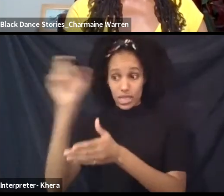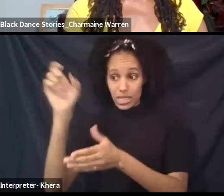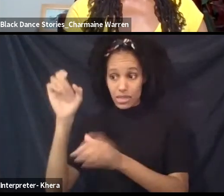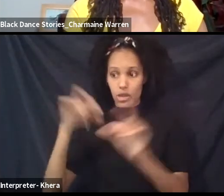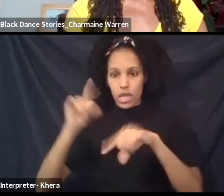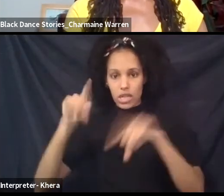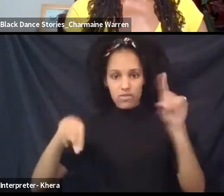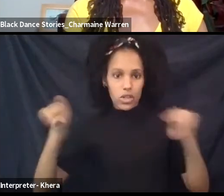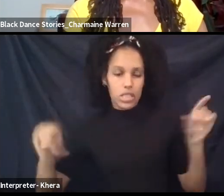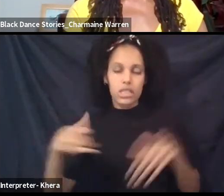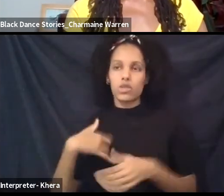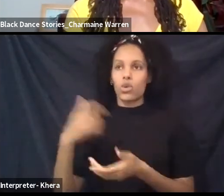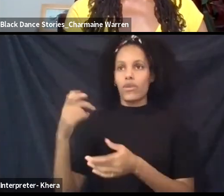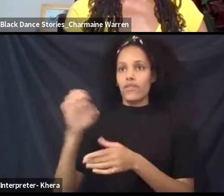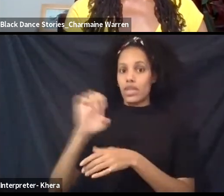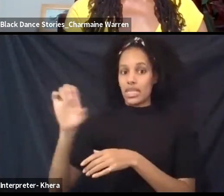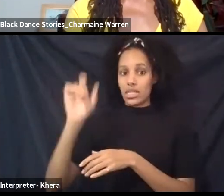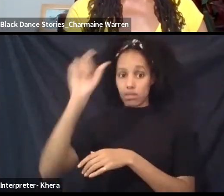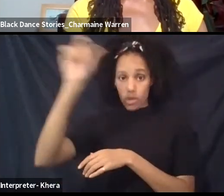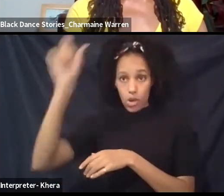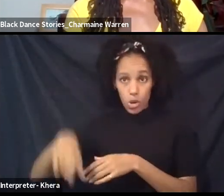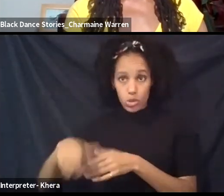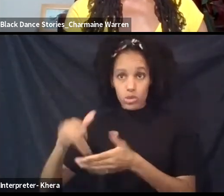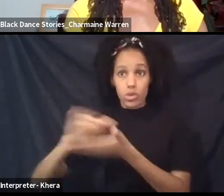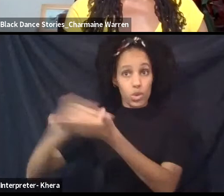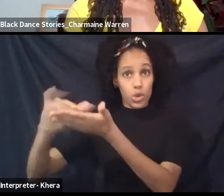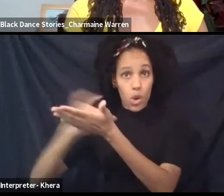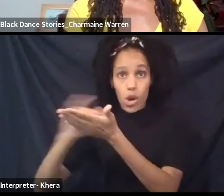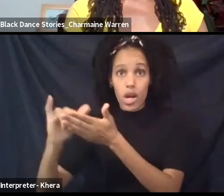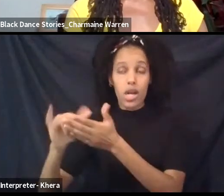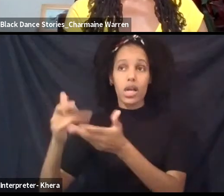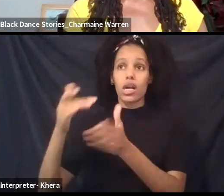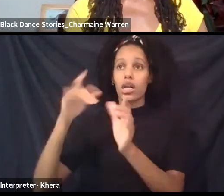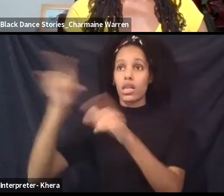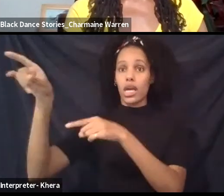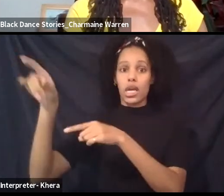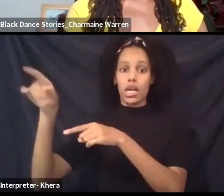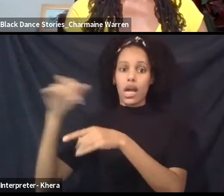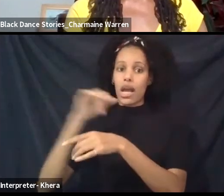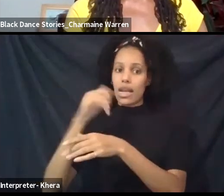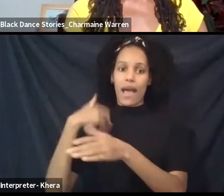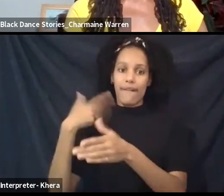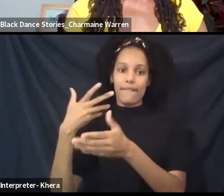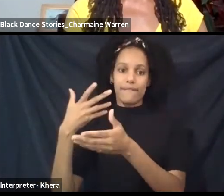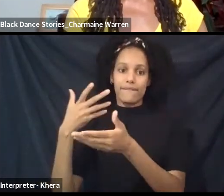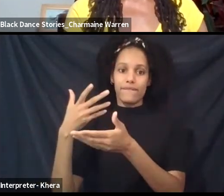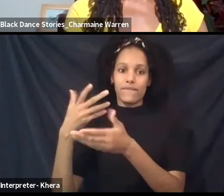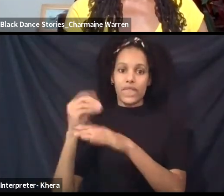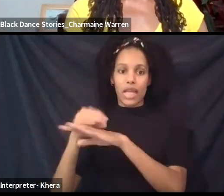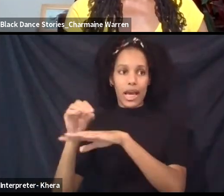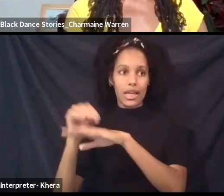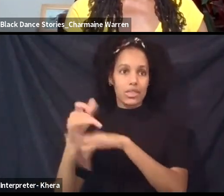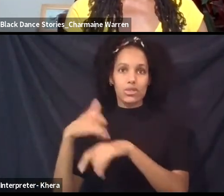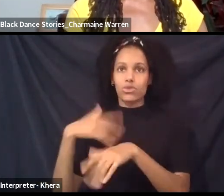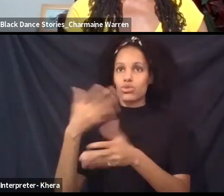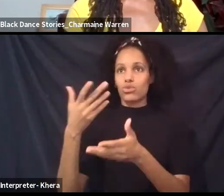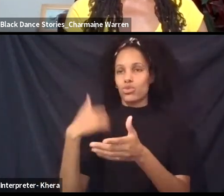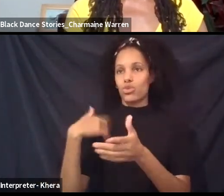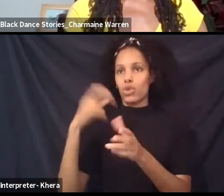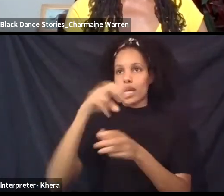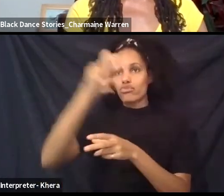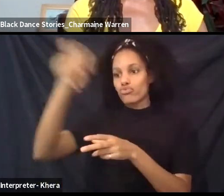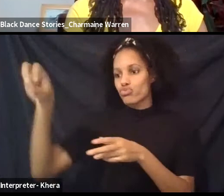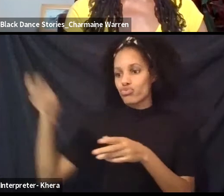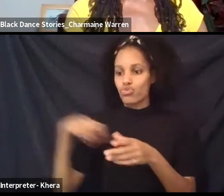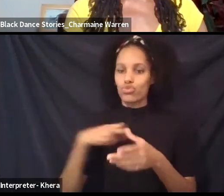like, I didn't have access to travel continent to continent and country. I was lucky to even get from one block to the next when I was living